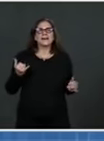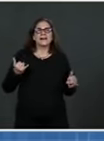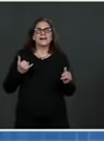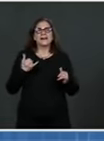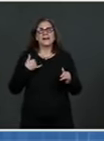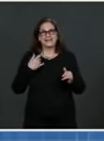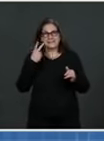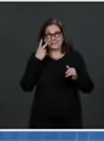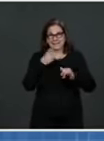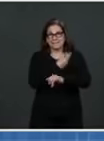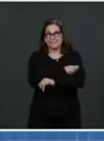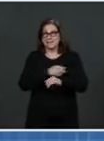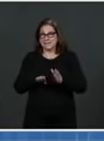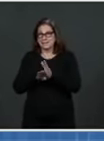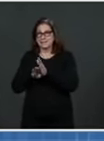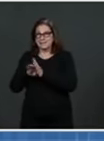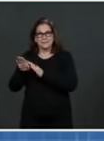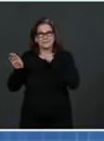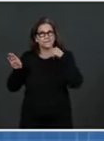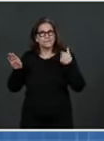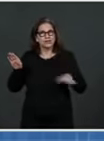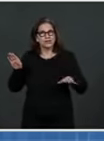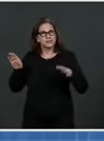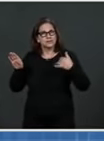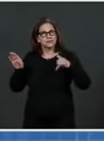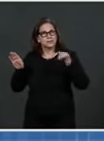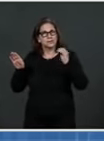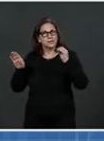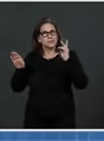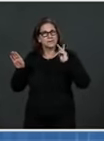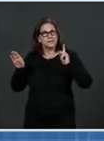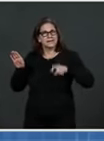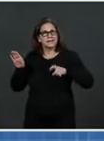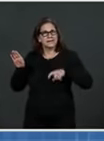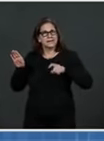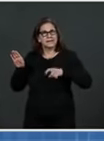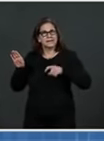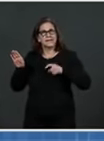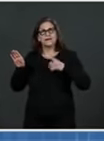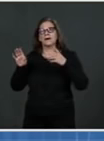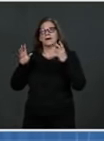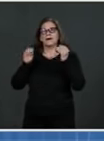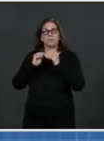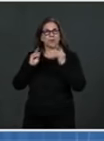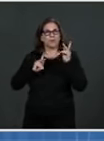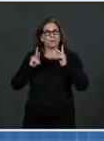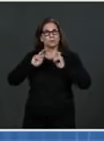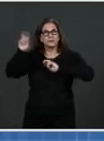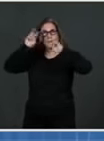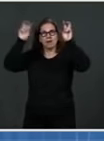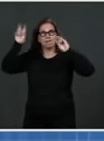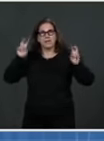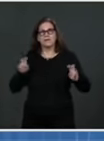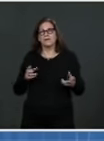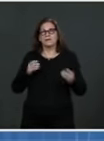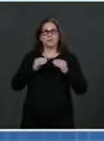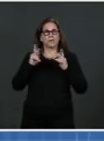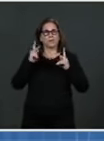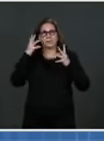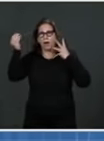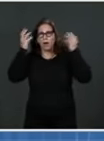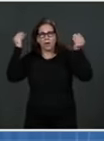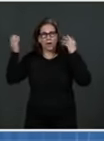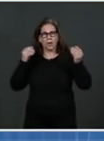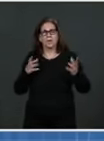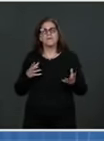I think we've seen an uptick in travel. We have seen an uptick in travel. Much more travel is happening. I think people want to be done with this.